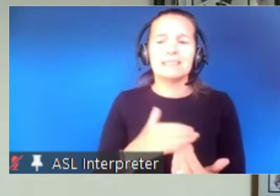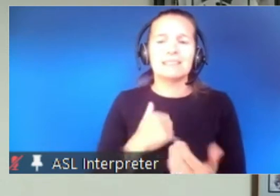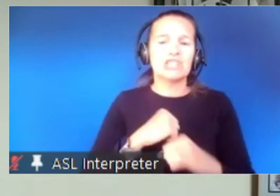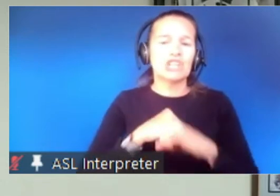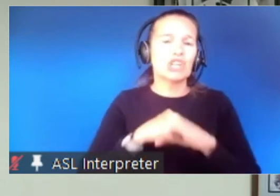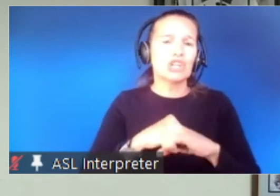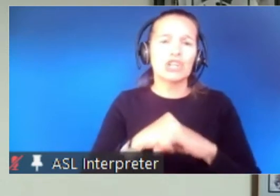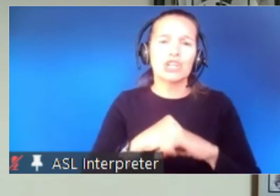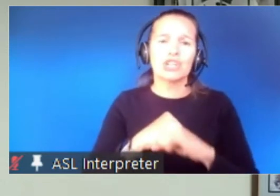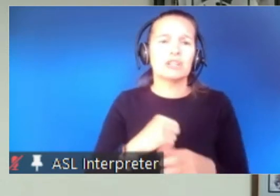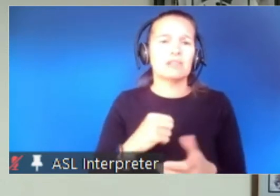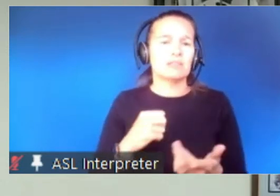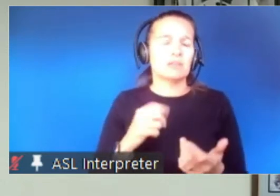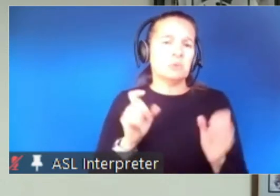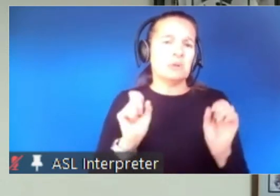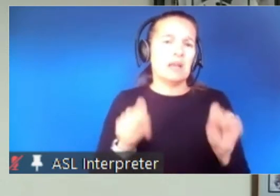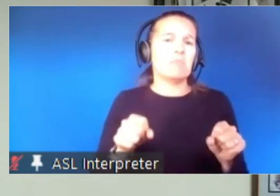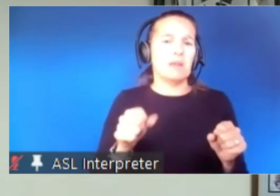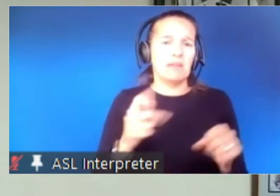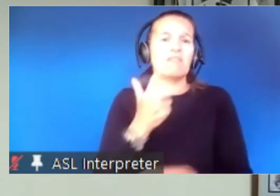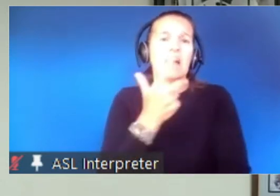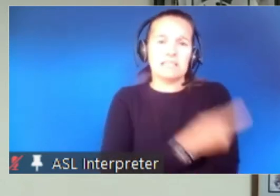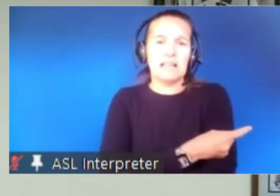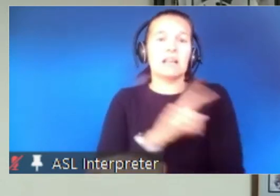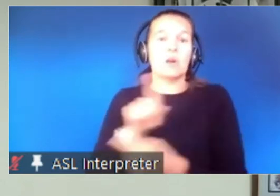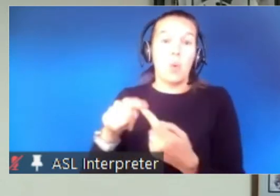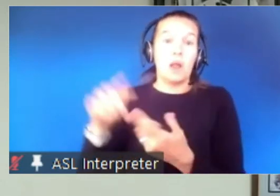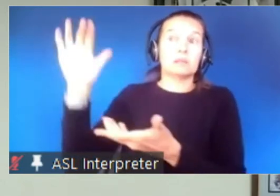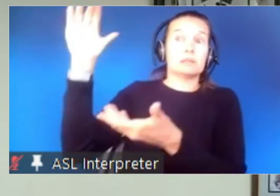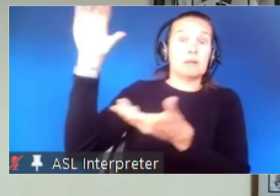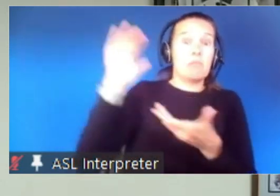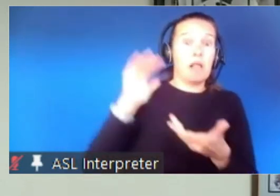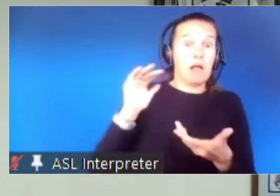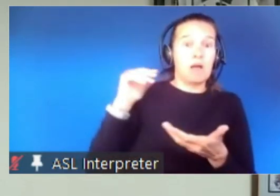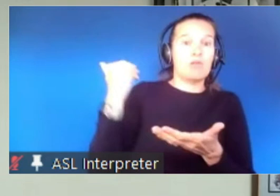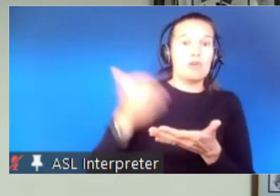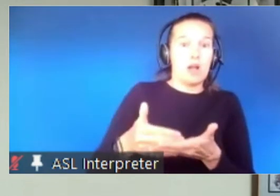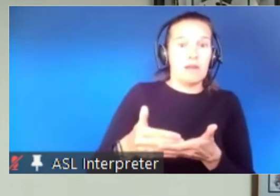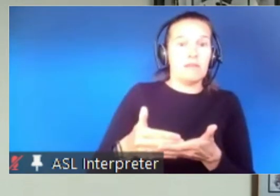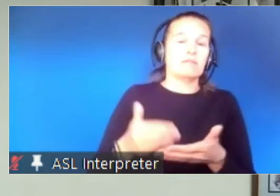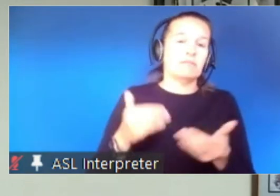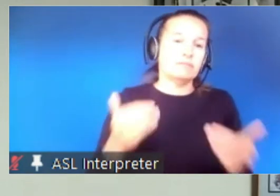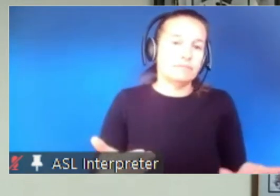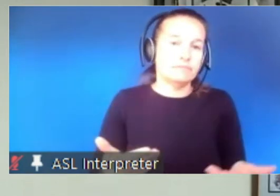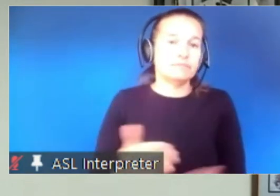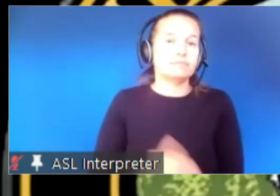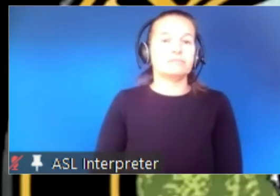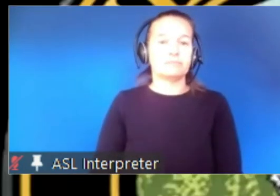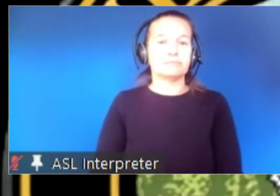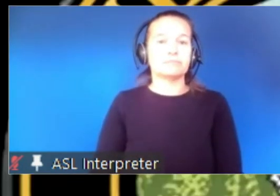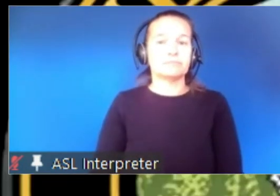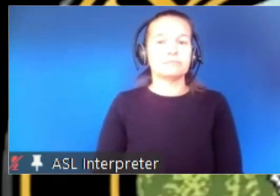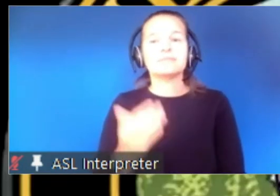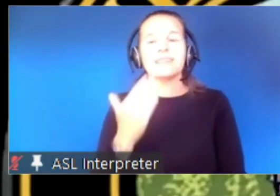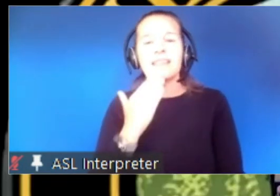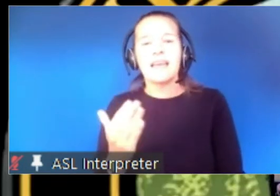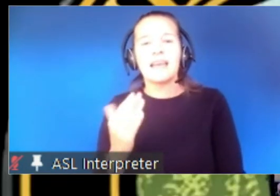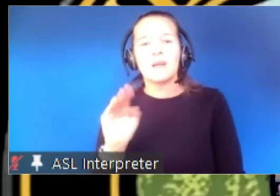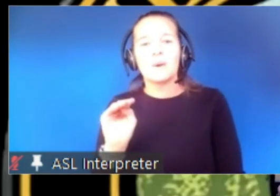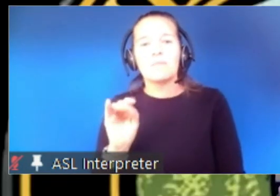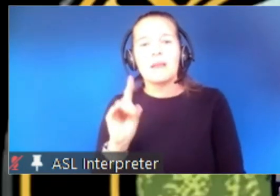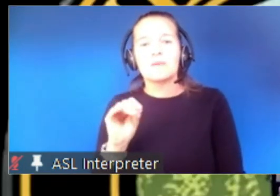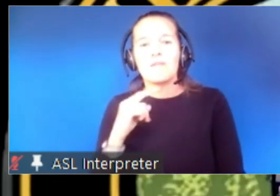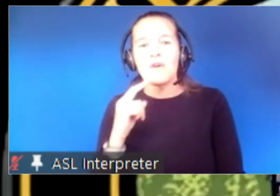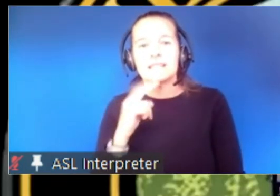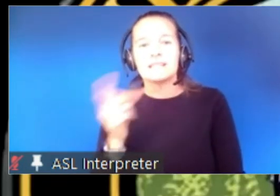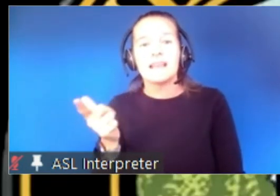you'll get vaccinated when when we have a supply account thank you mendocino voice next up